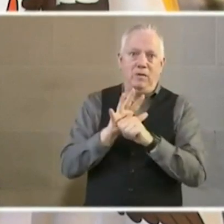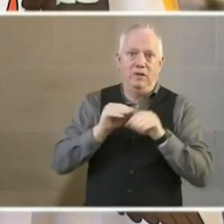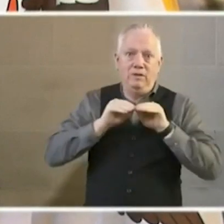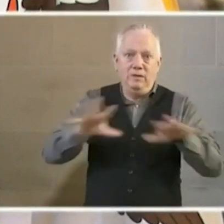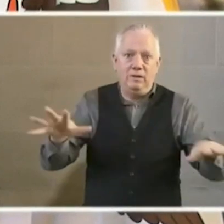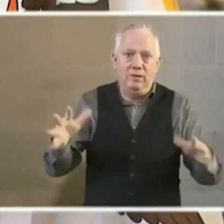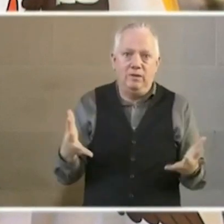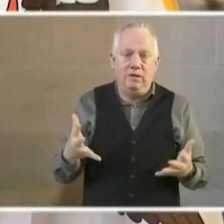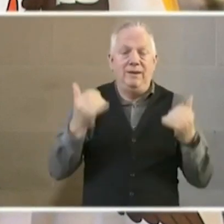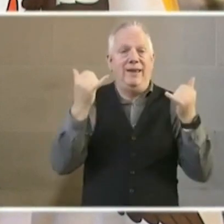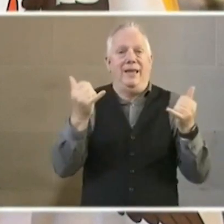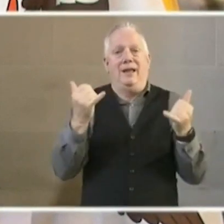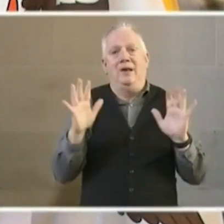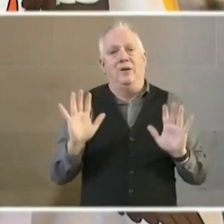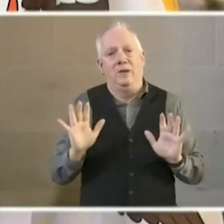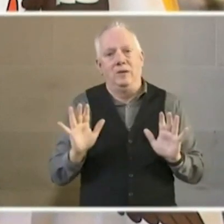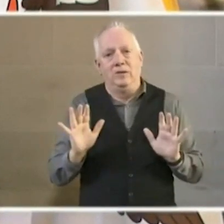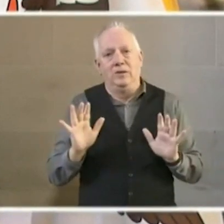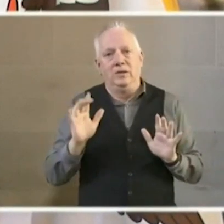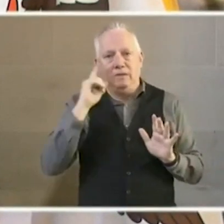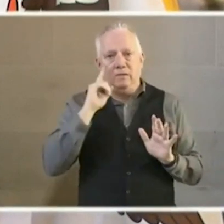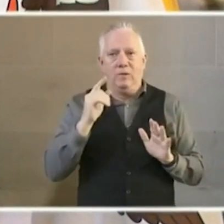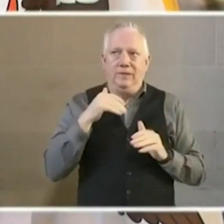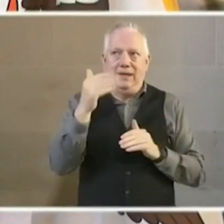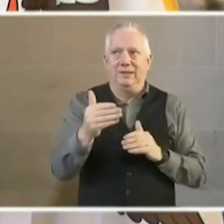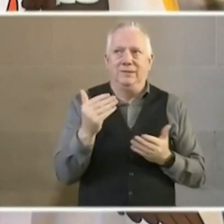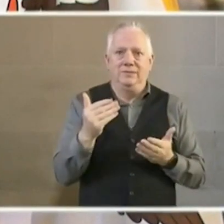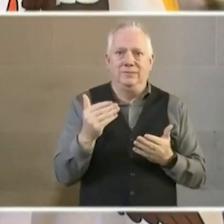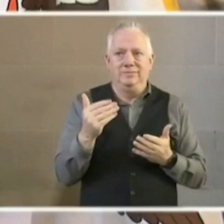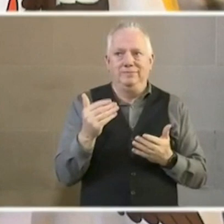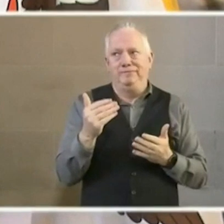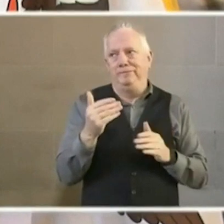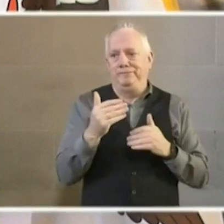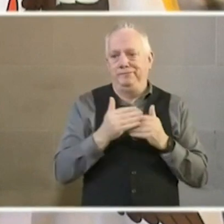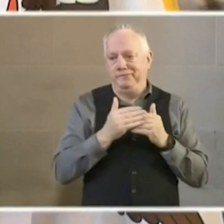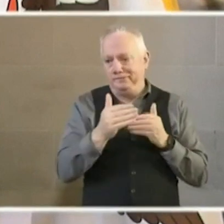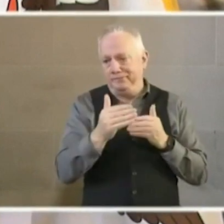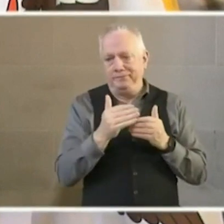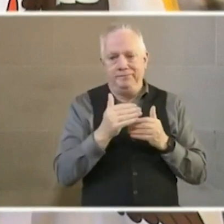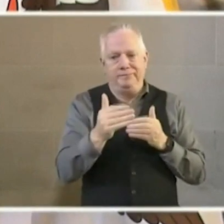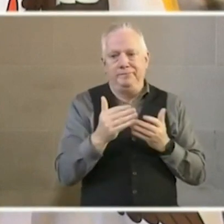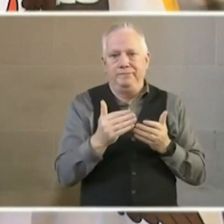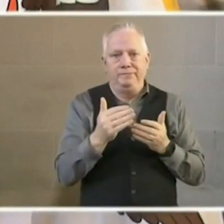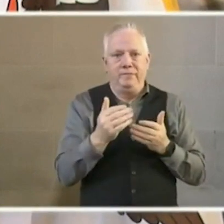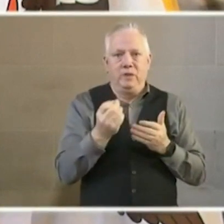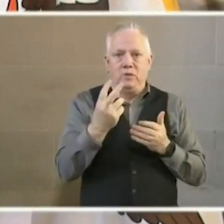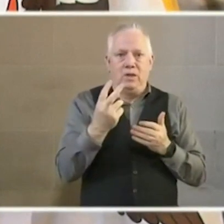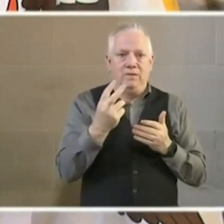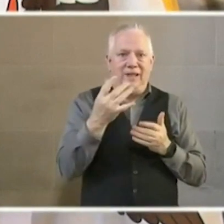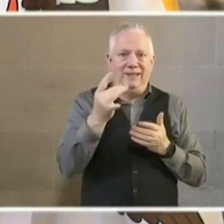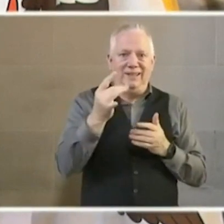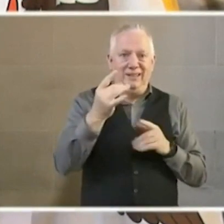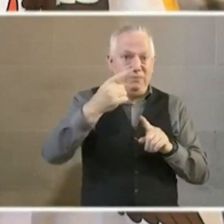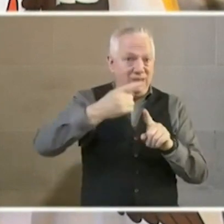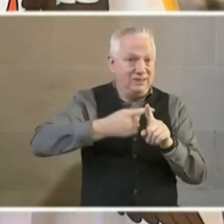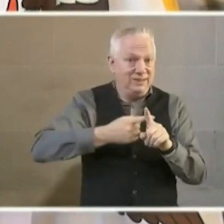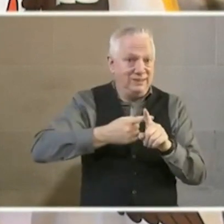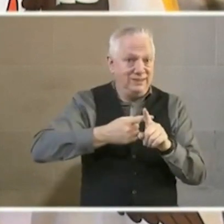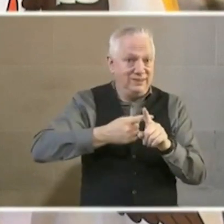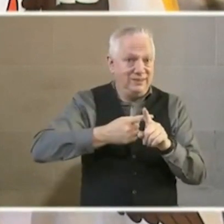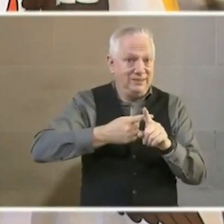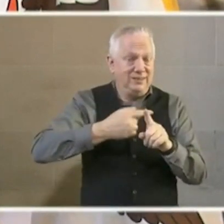And now for the next anywhere between 12 and 18 months,